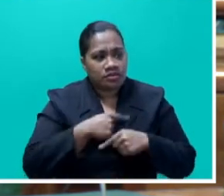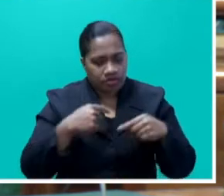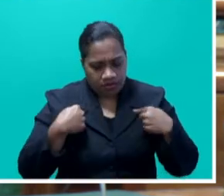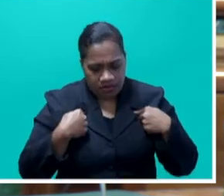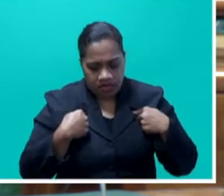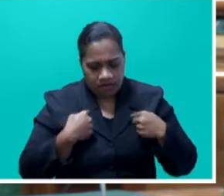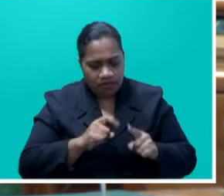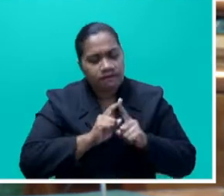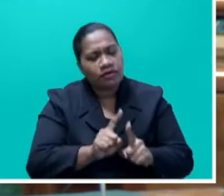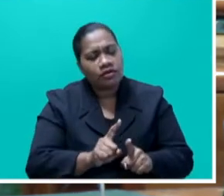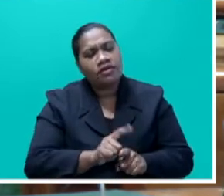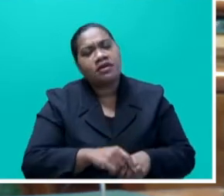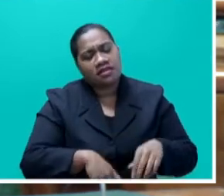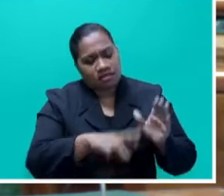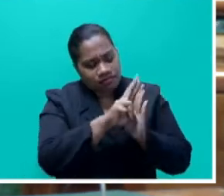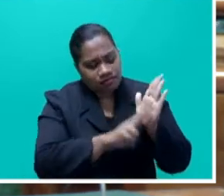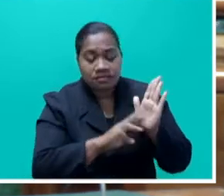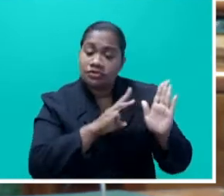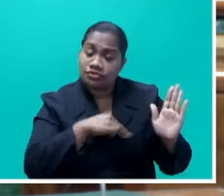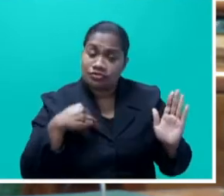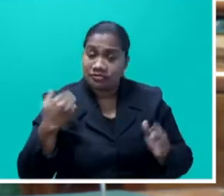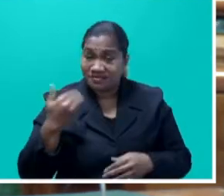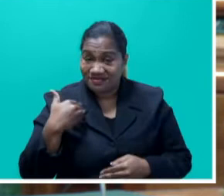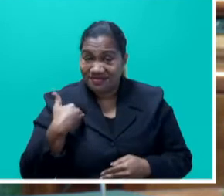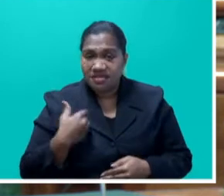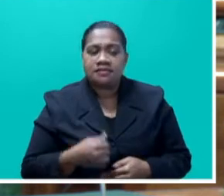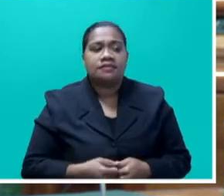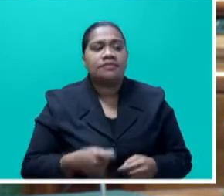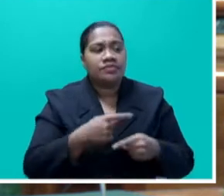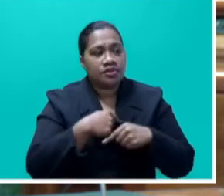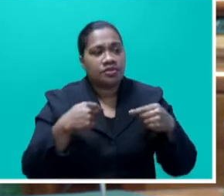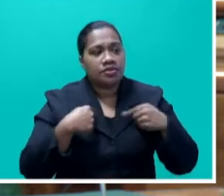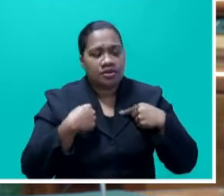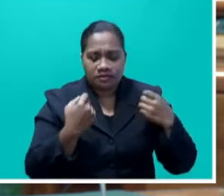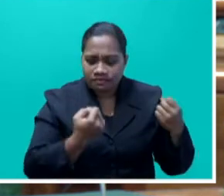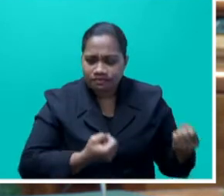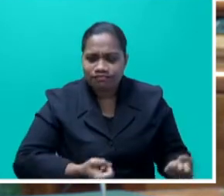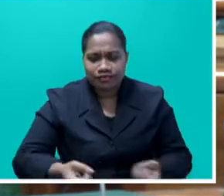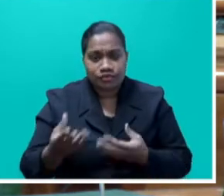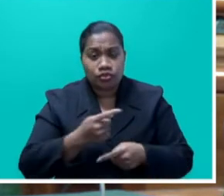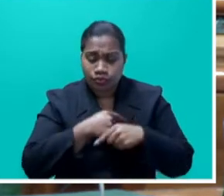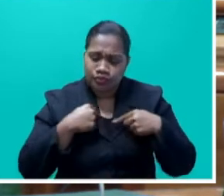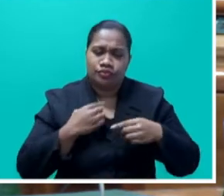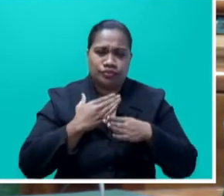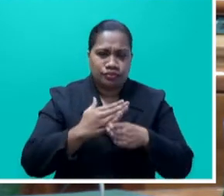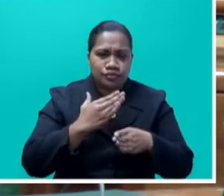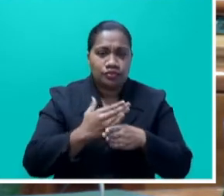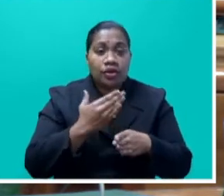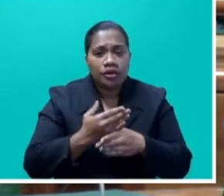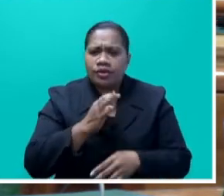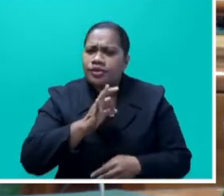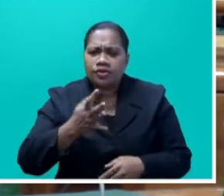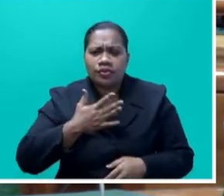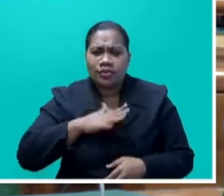of Health, were on the ground facilitating production, supply and exports, Mr. Speaker say. So we did not want that particular